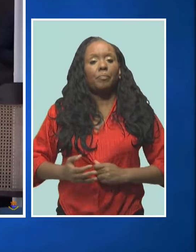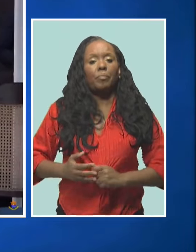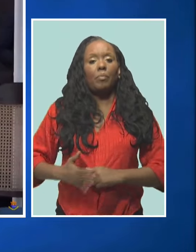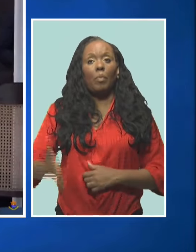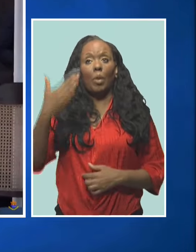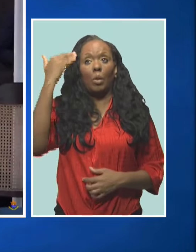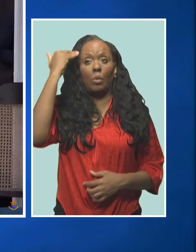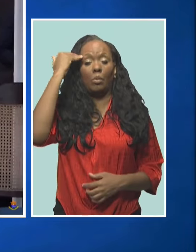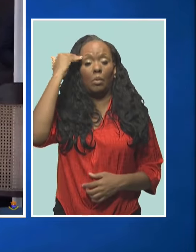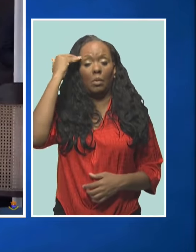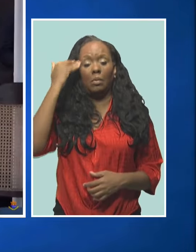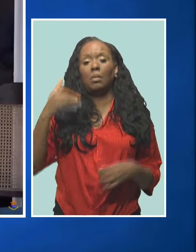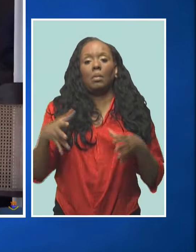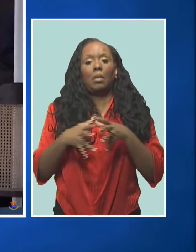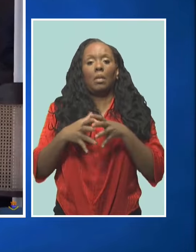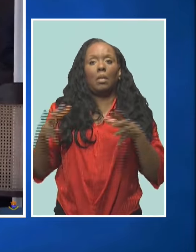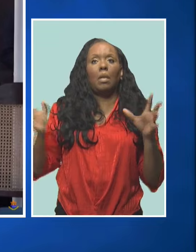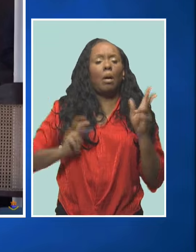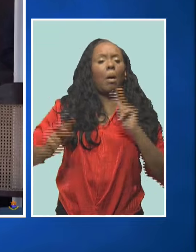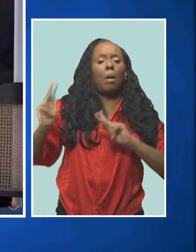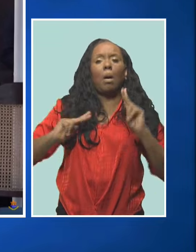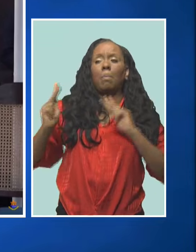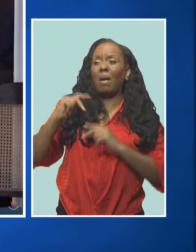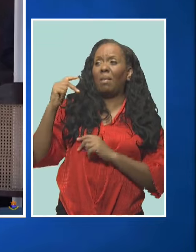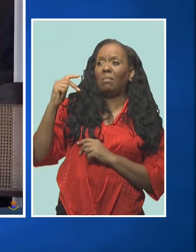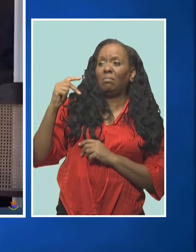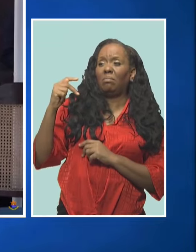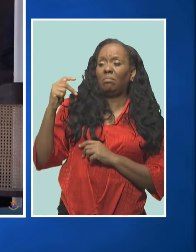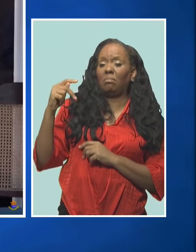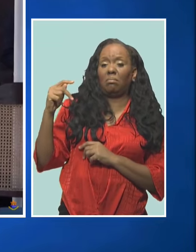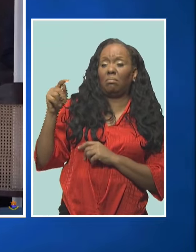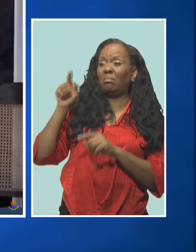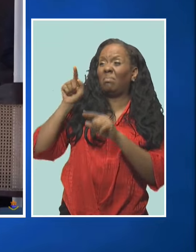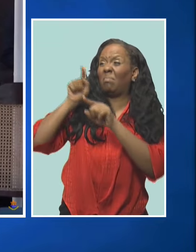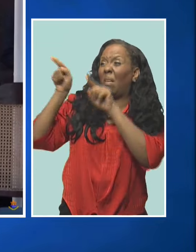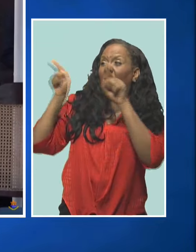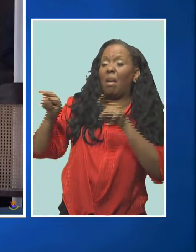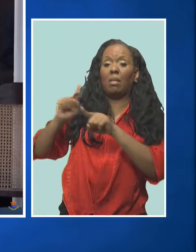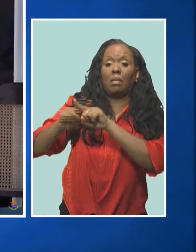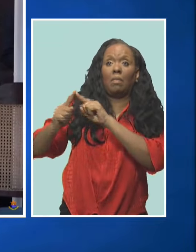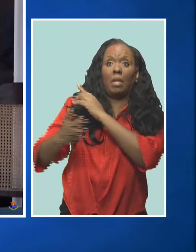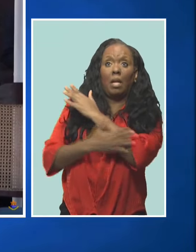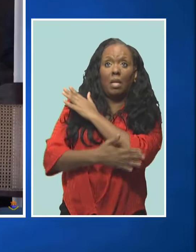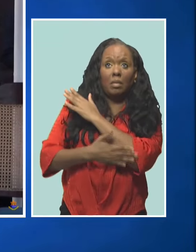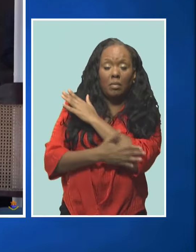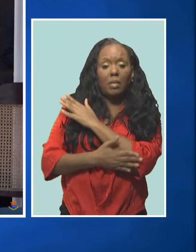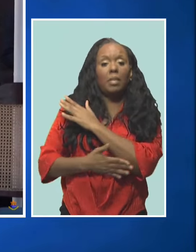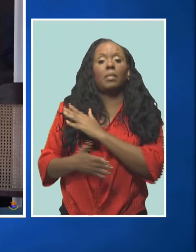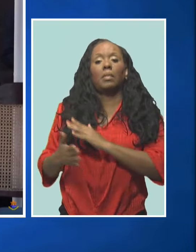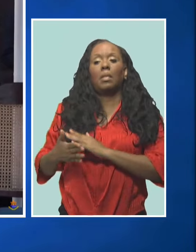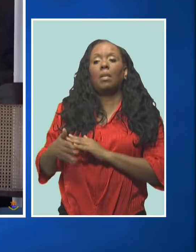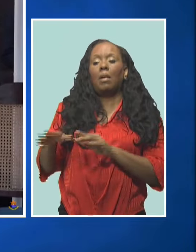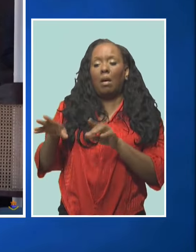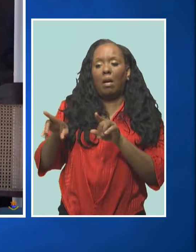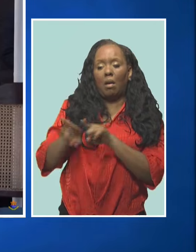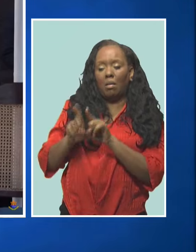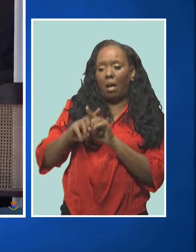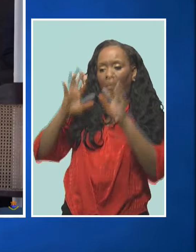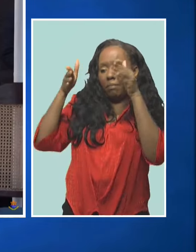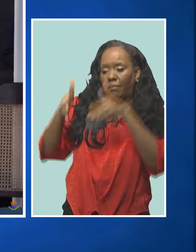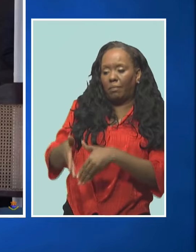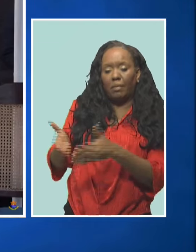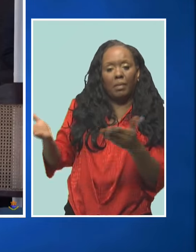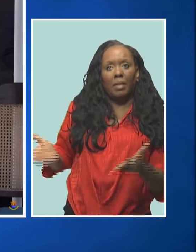indeed the enrichment of many outside of this nation. It has equally been at the center of the oppressive actions